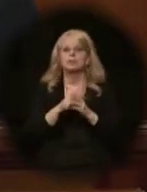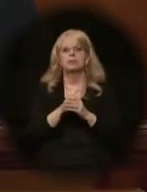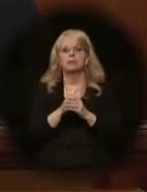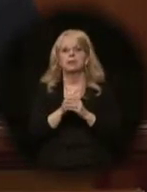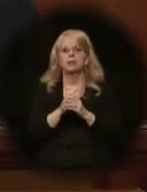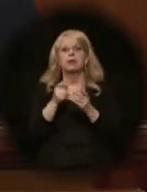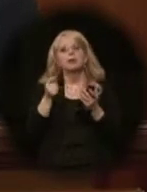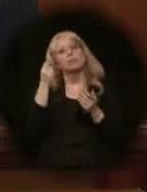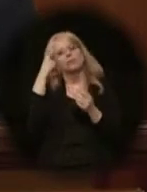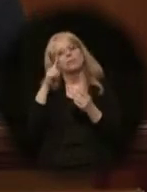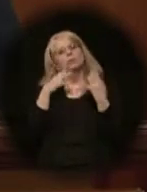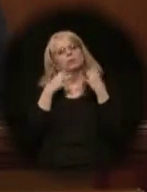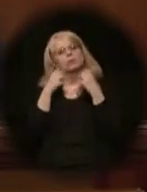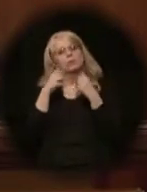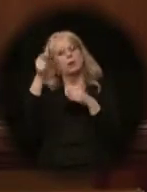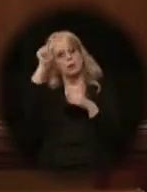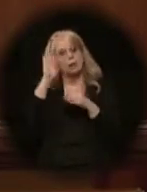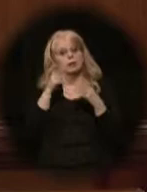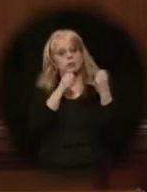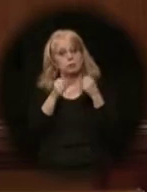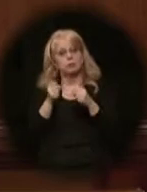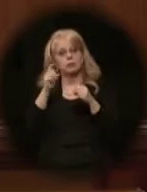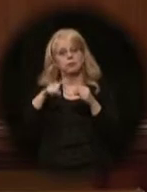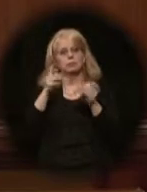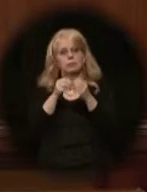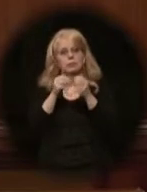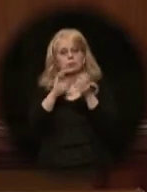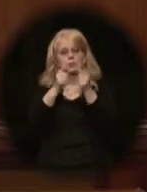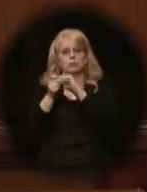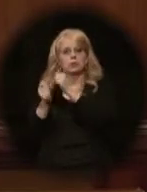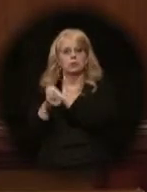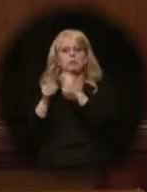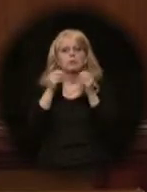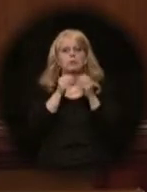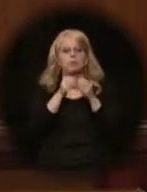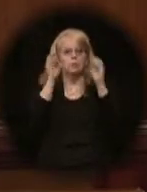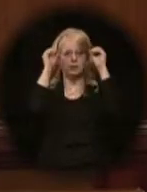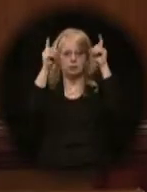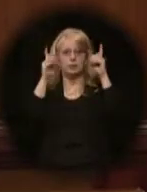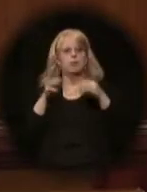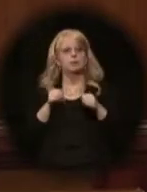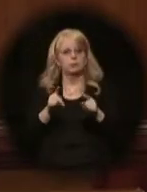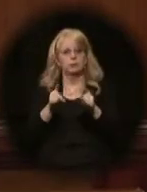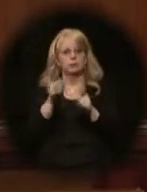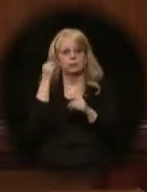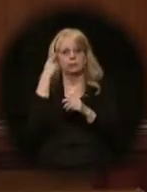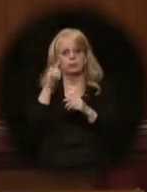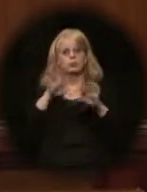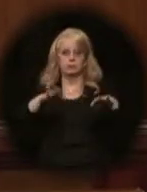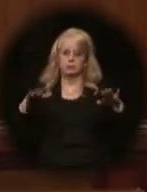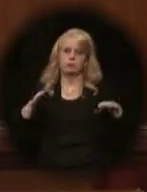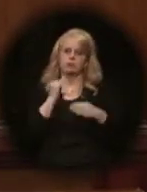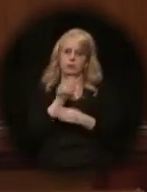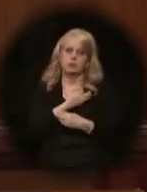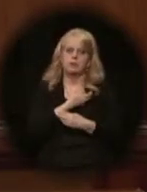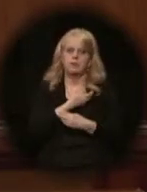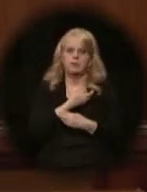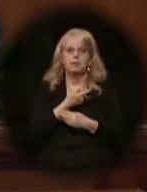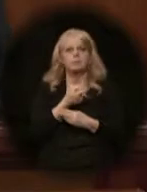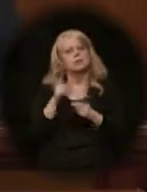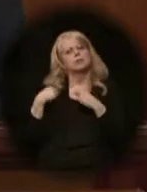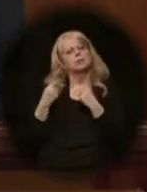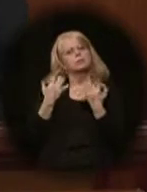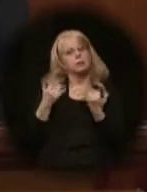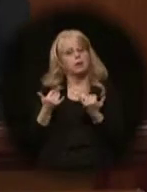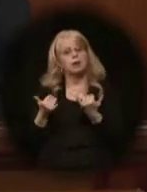To keep Alaska strong, we need more significant reforms that create more educational opportunity for our children. Until now,